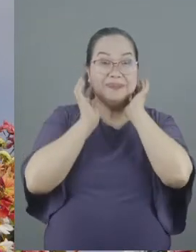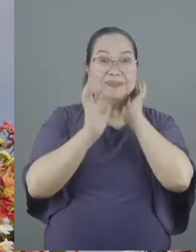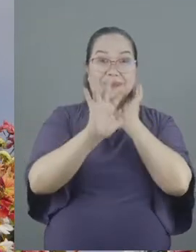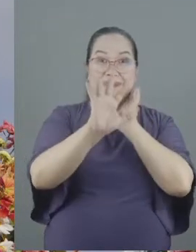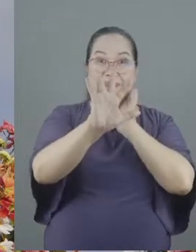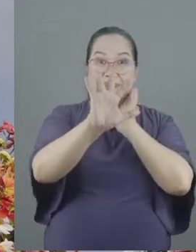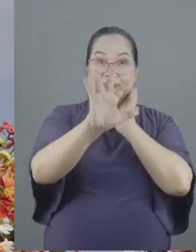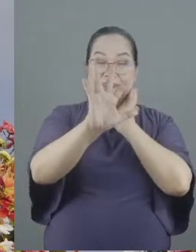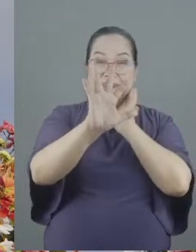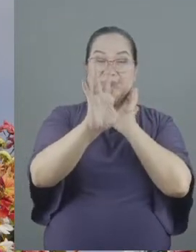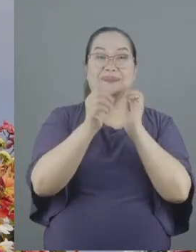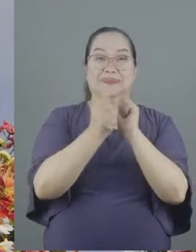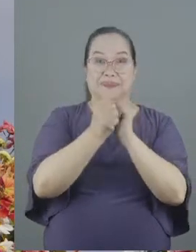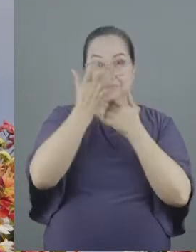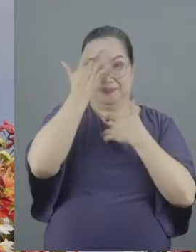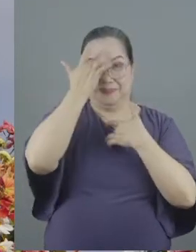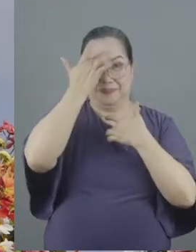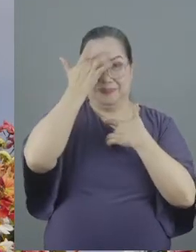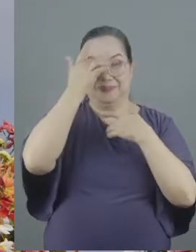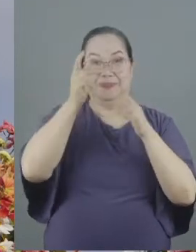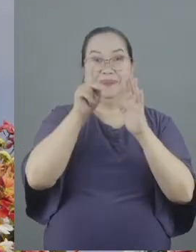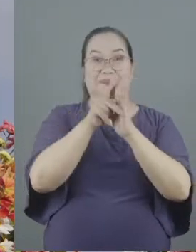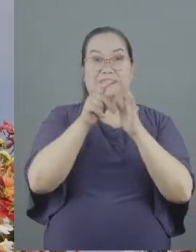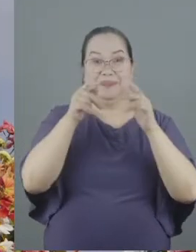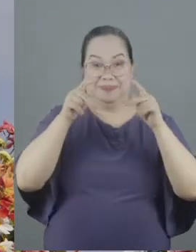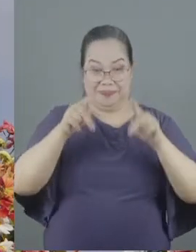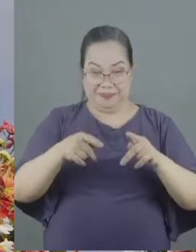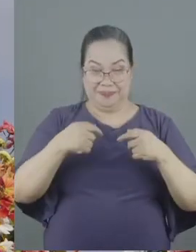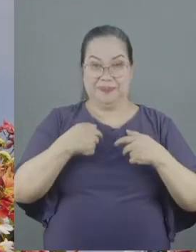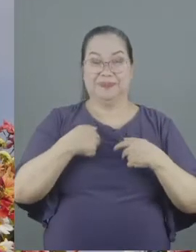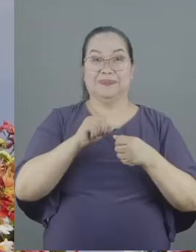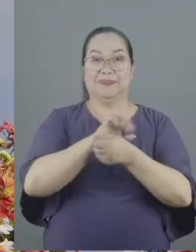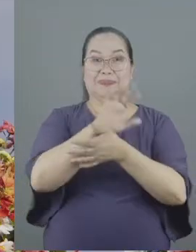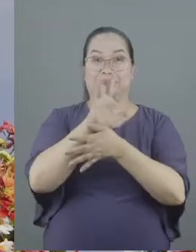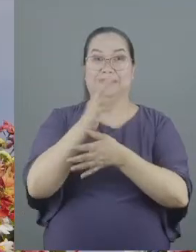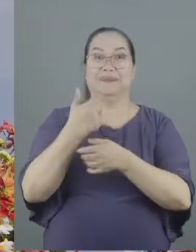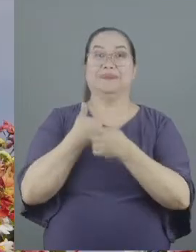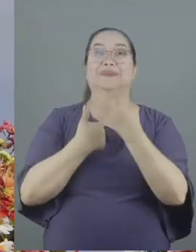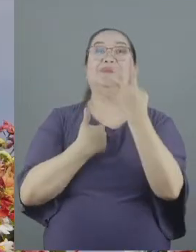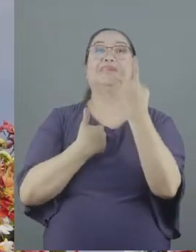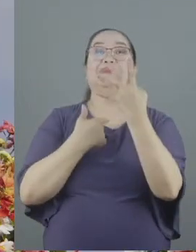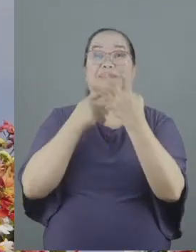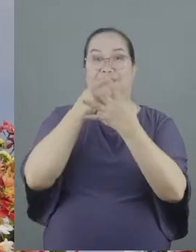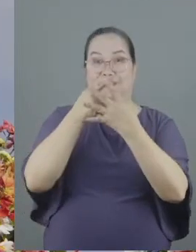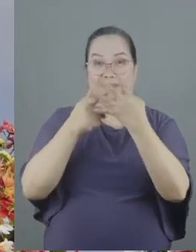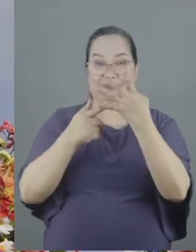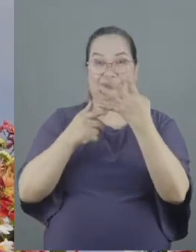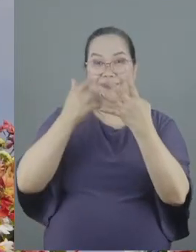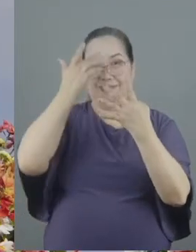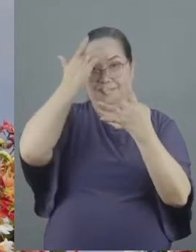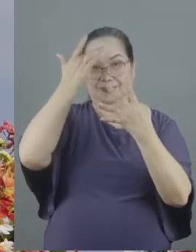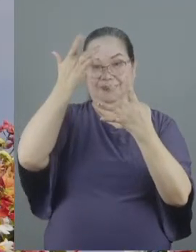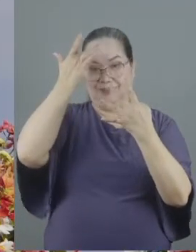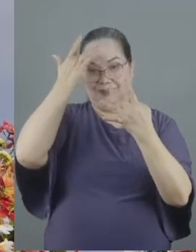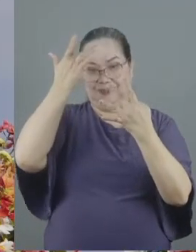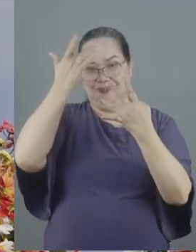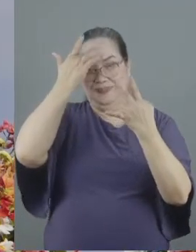comorbidities that will kill a person who has coronavirus I have four you know I'm very competitive